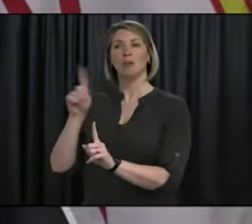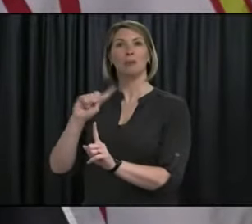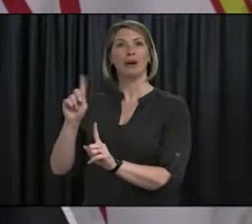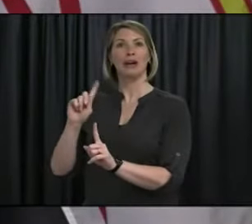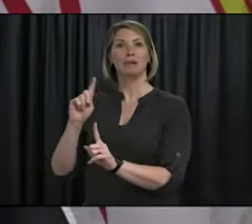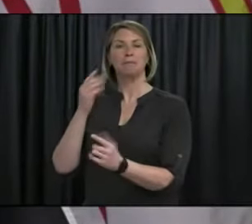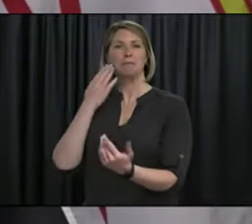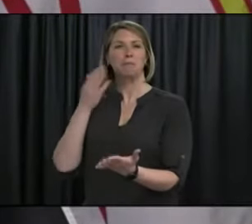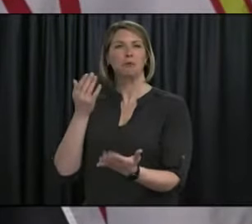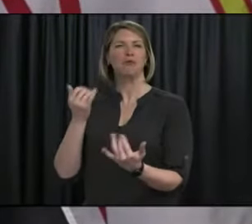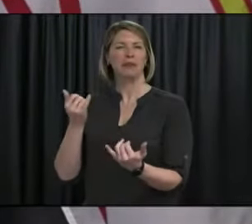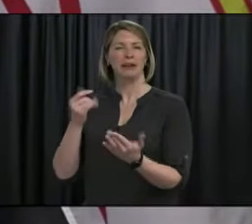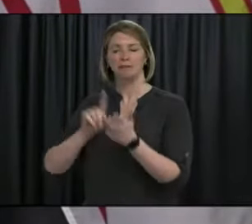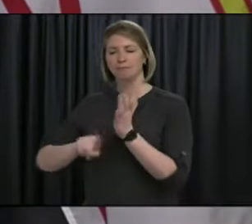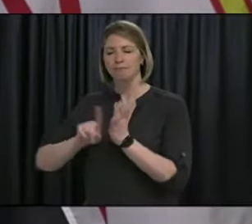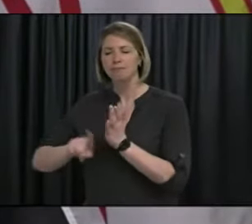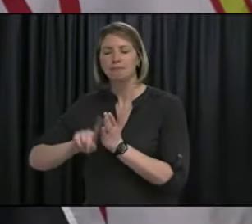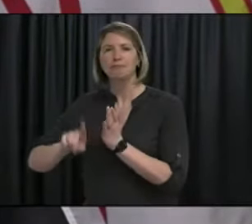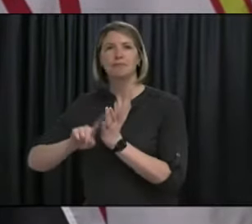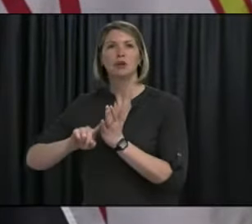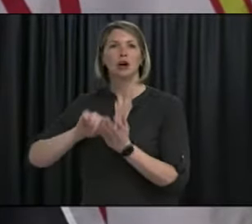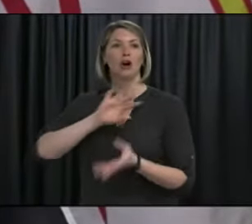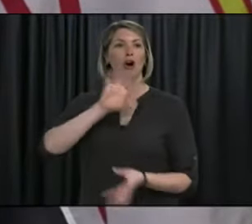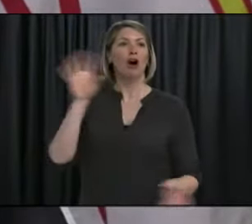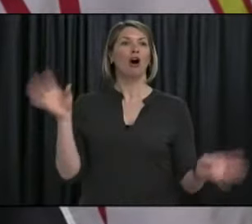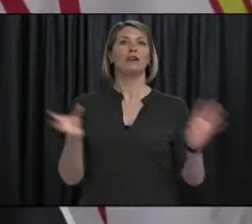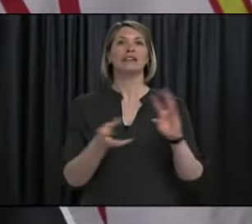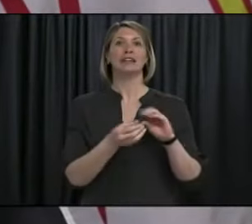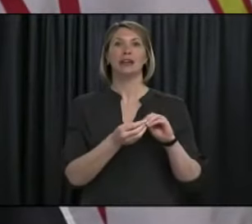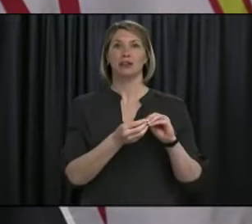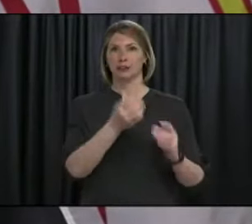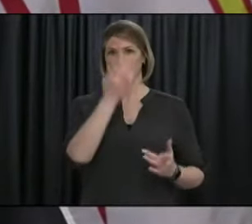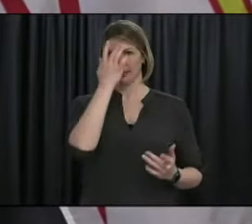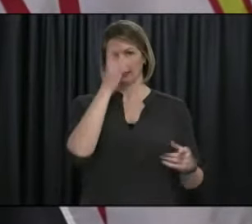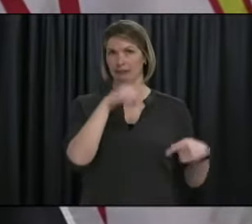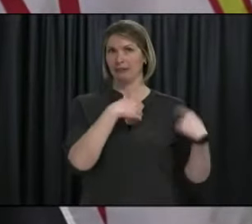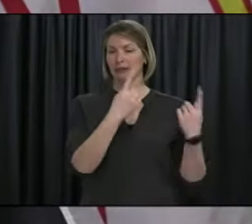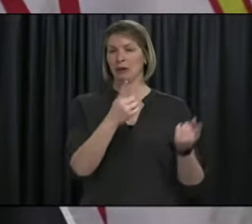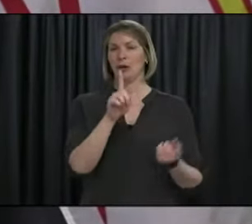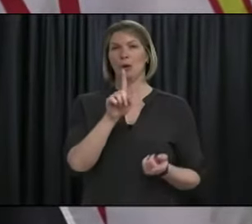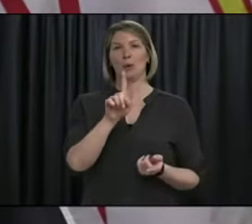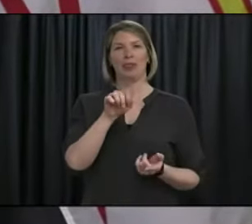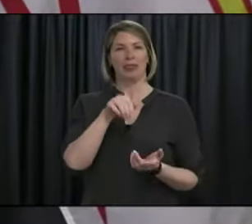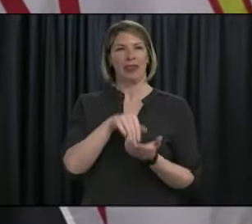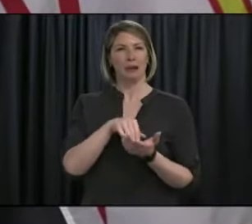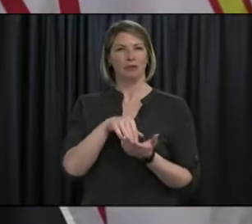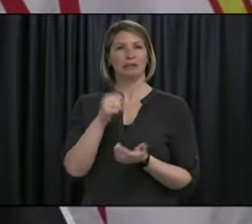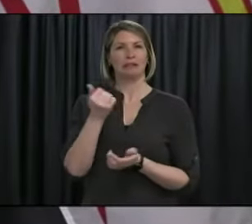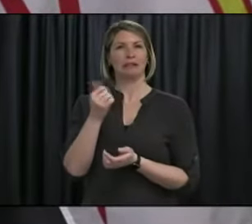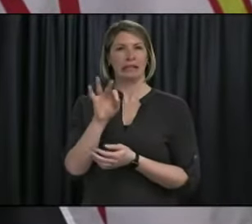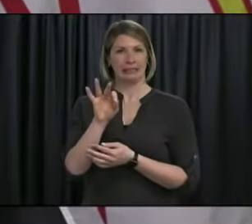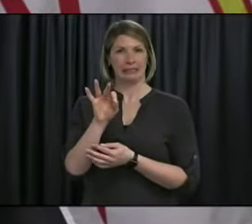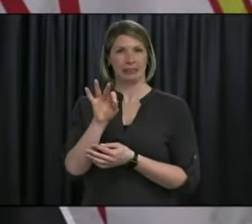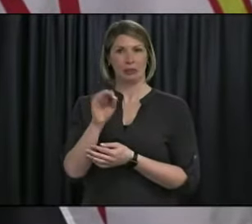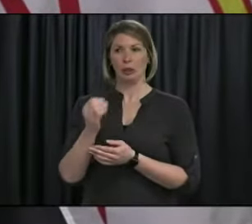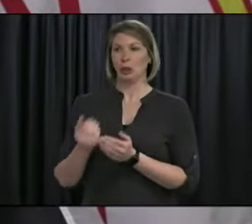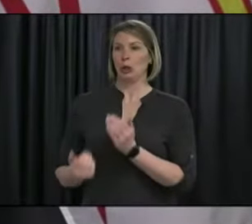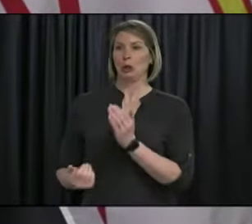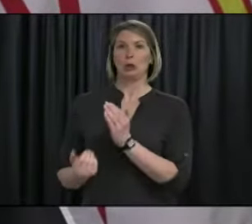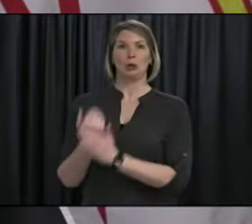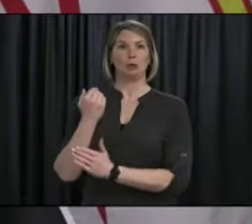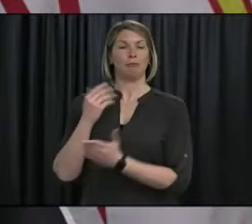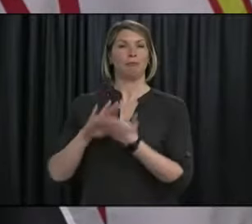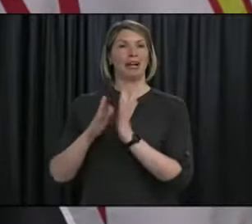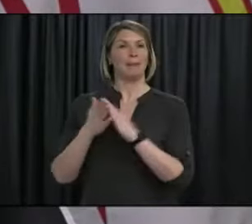under investigation at this time. The total number of cases in our province is 1,019. There have been two new recoveries in Eastern